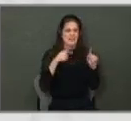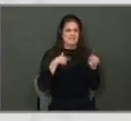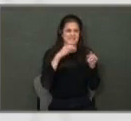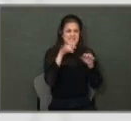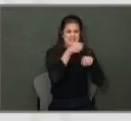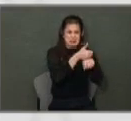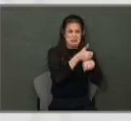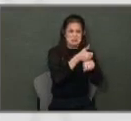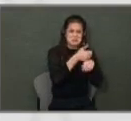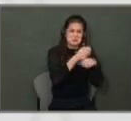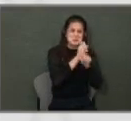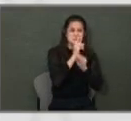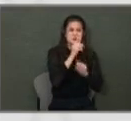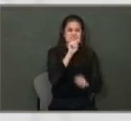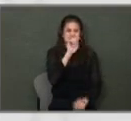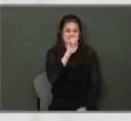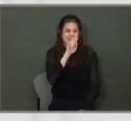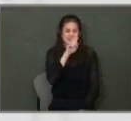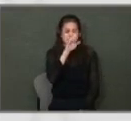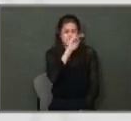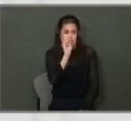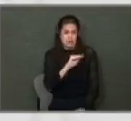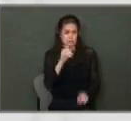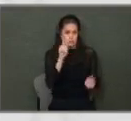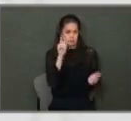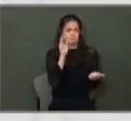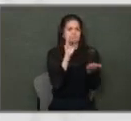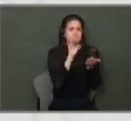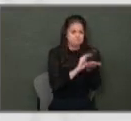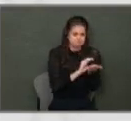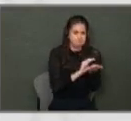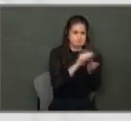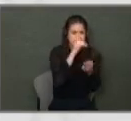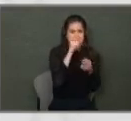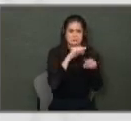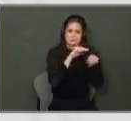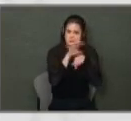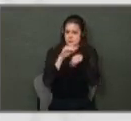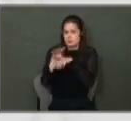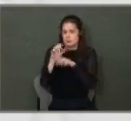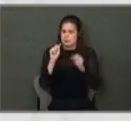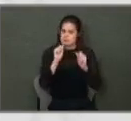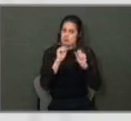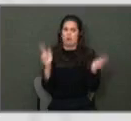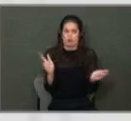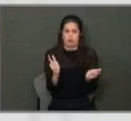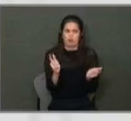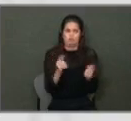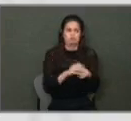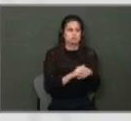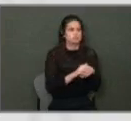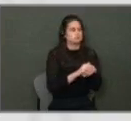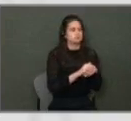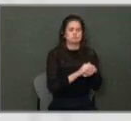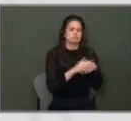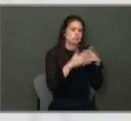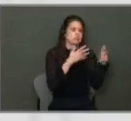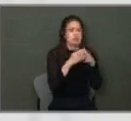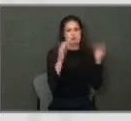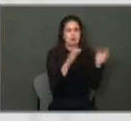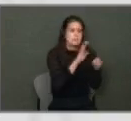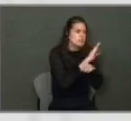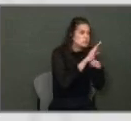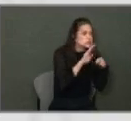in place to allow the tax rate to go down in accordance with state law, because that affected everybody. Commercial, small business,